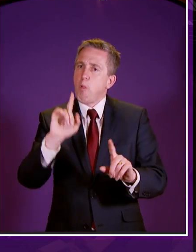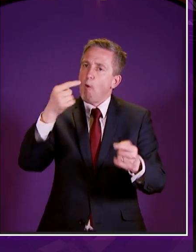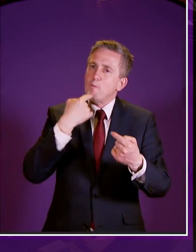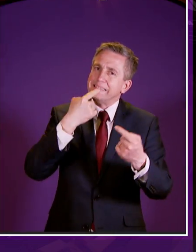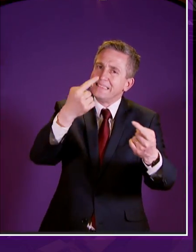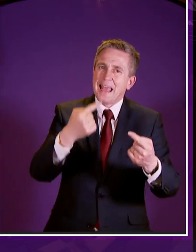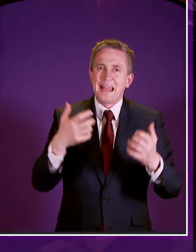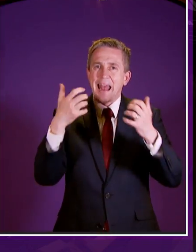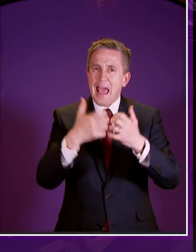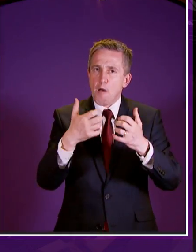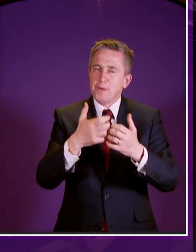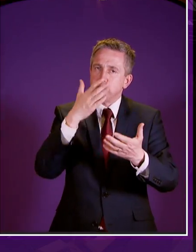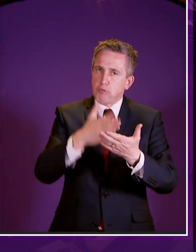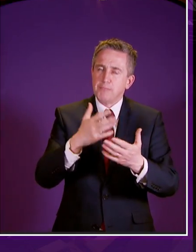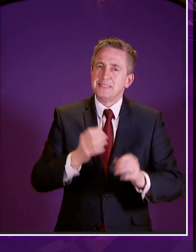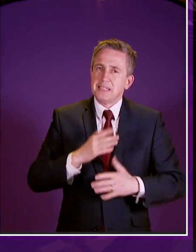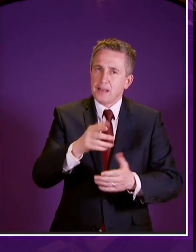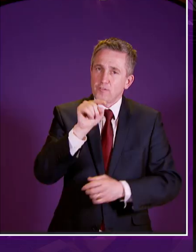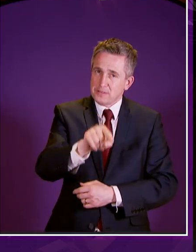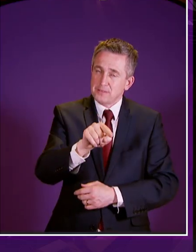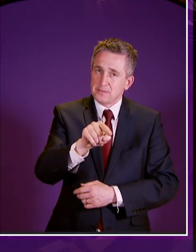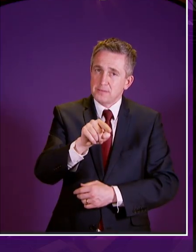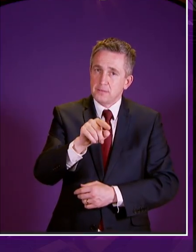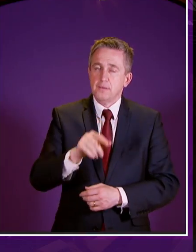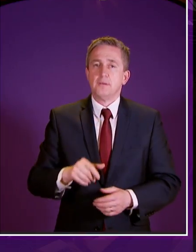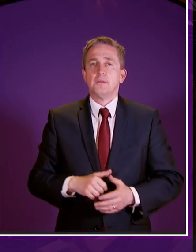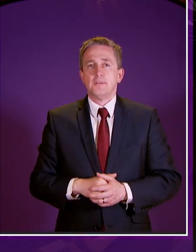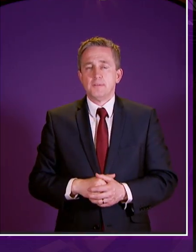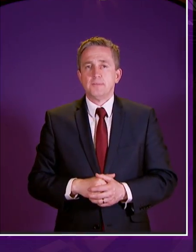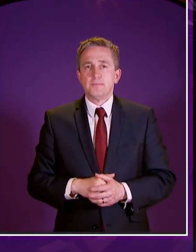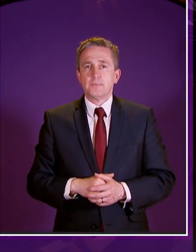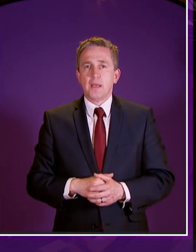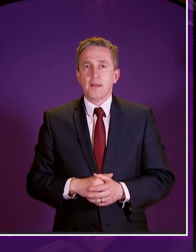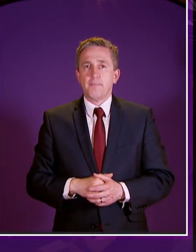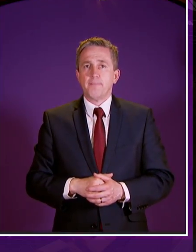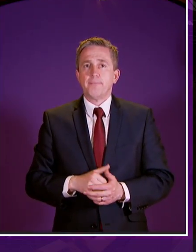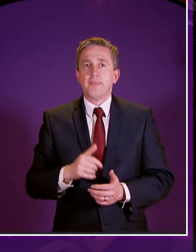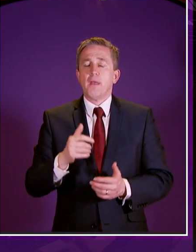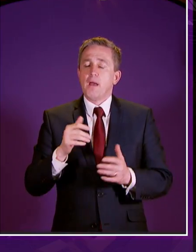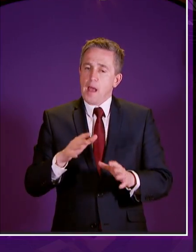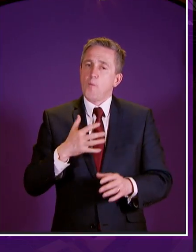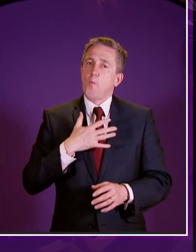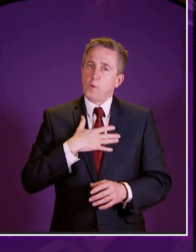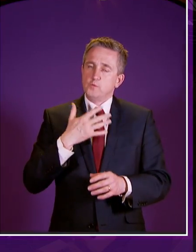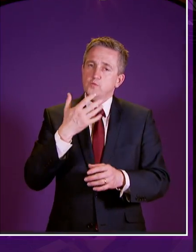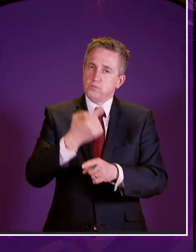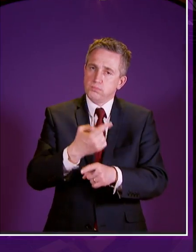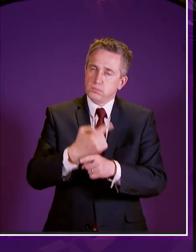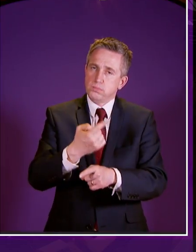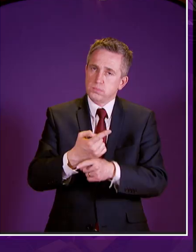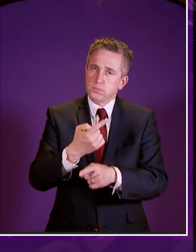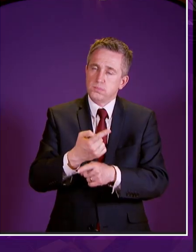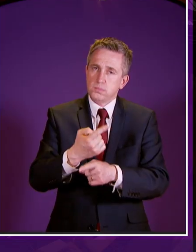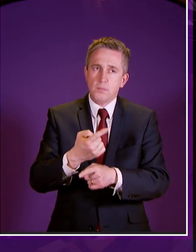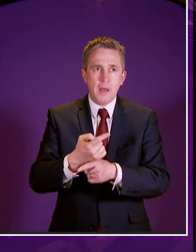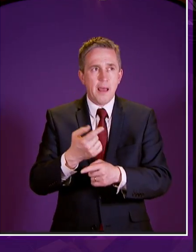how we're going to promise it regulations are going to be the key i can come back to my hobby horse much alison johnson's